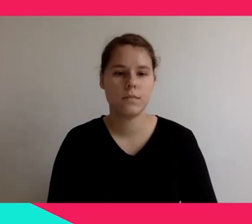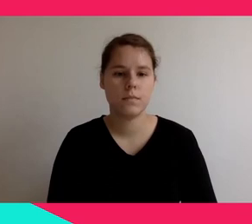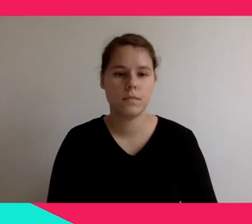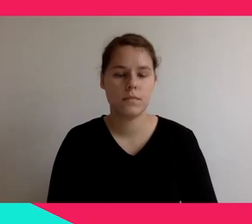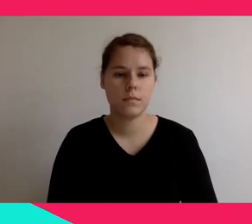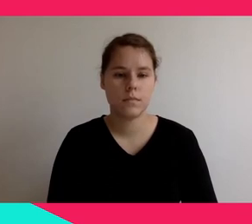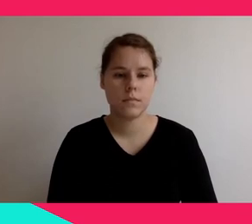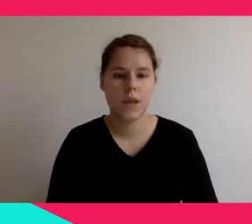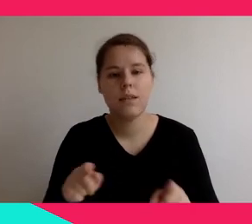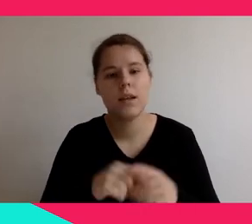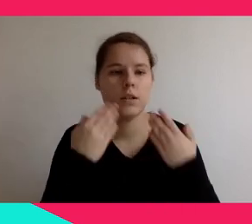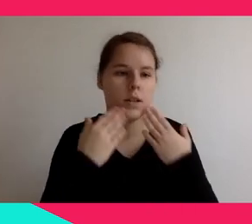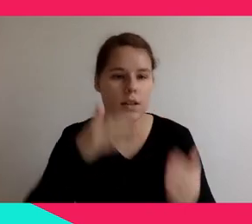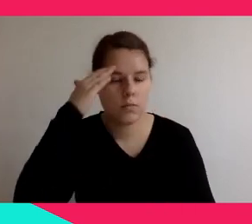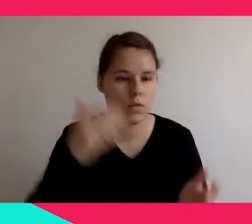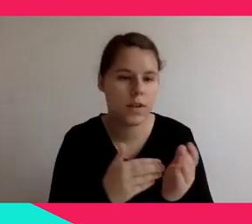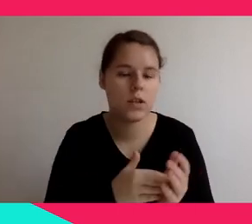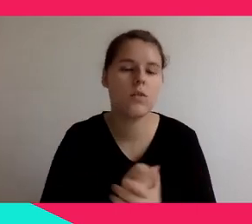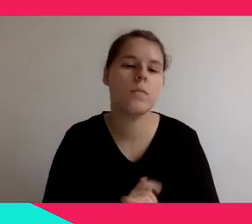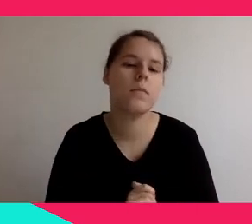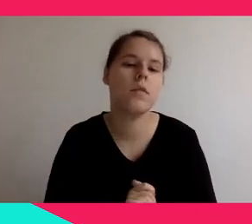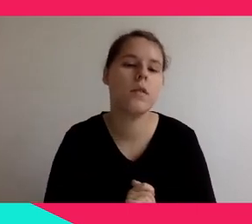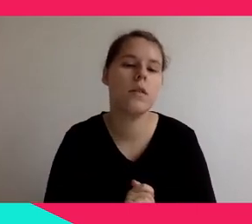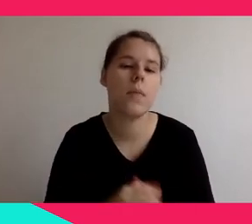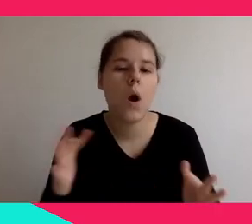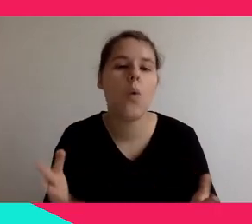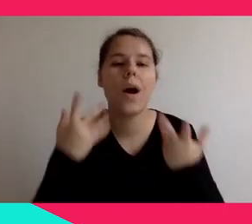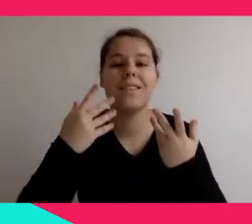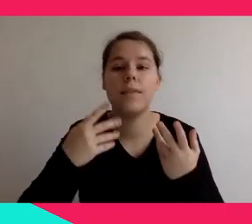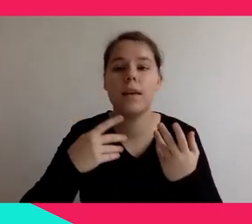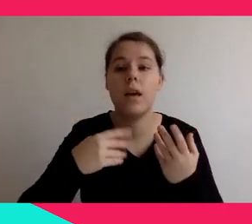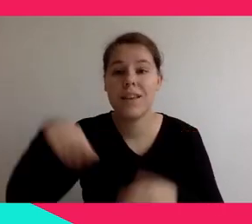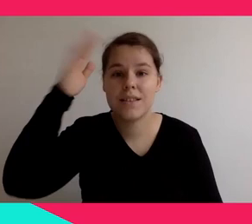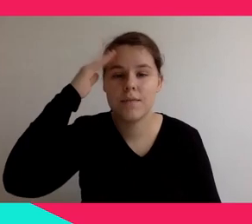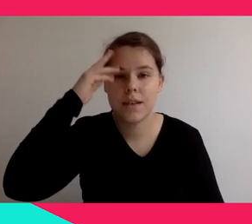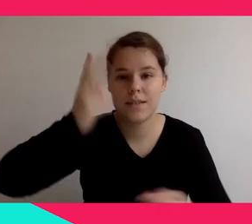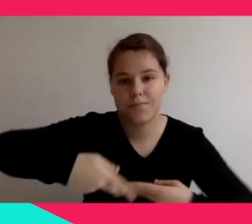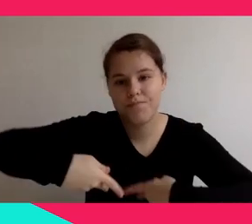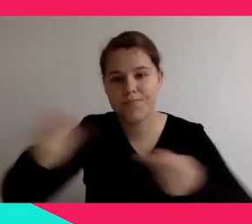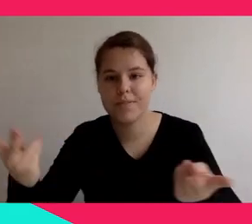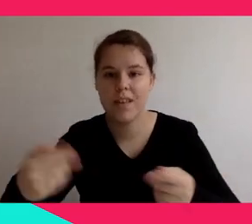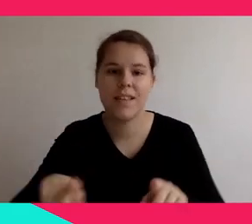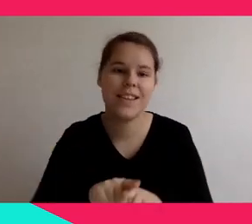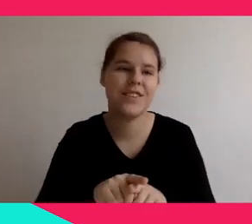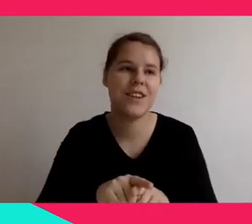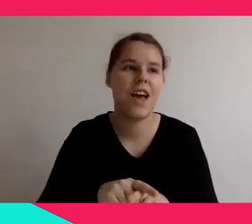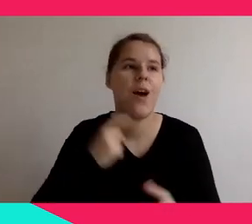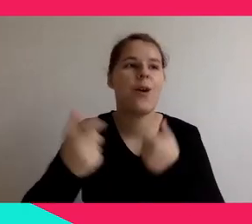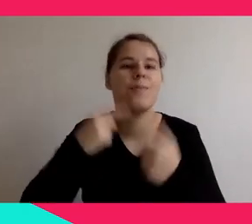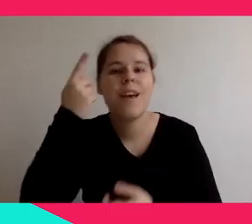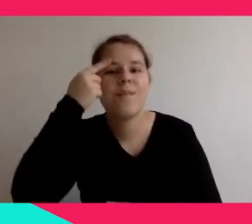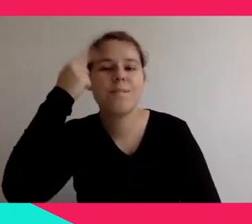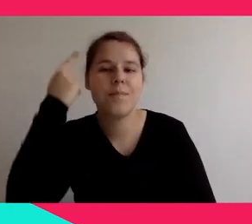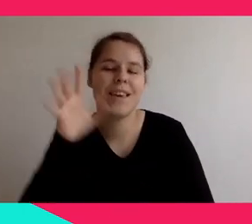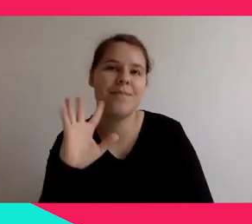It will create good memories. And it will be also possible to engage visitors after the visit. By